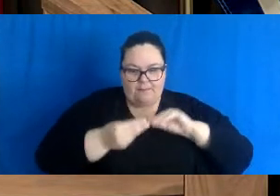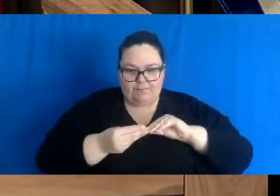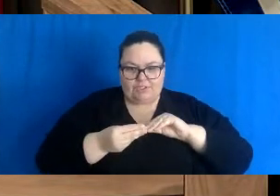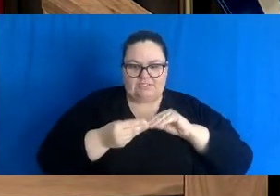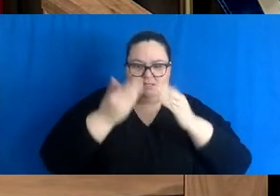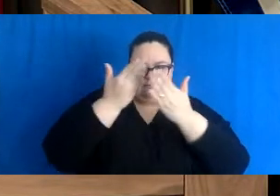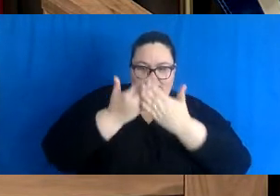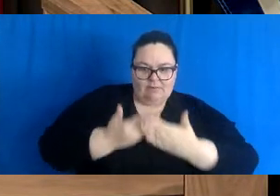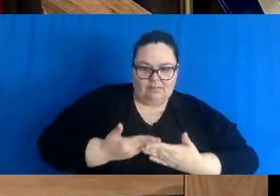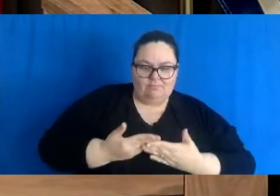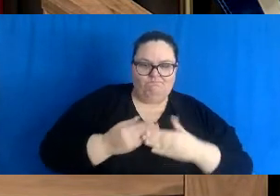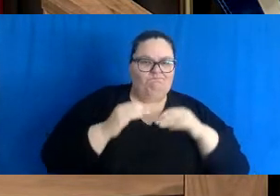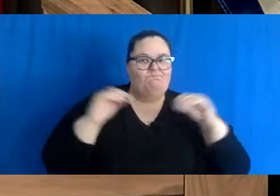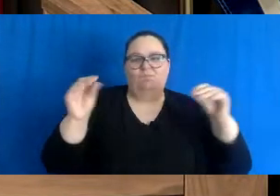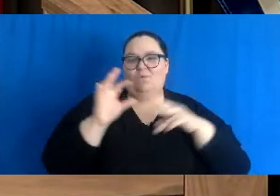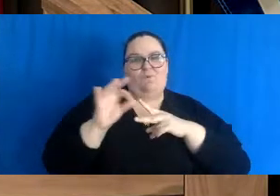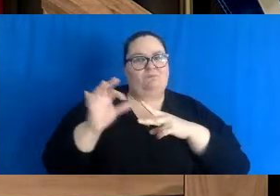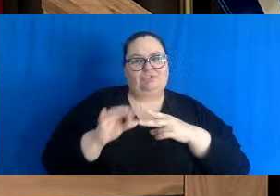really no other choice.